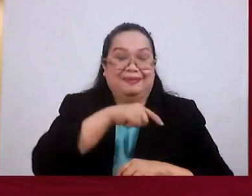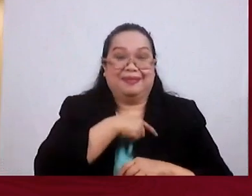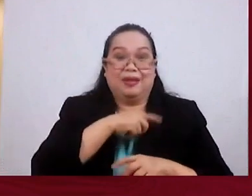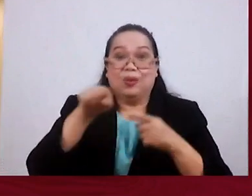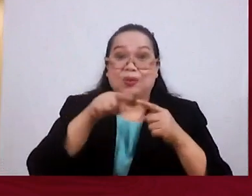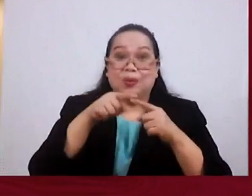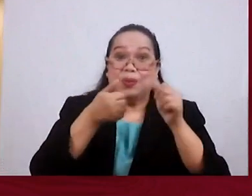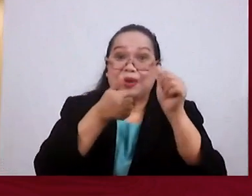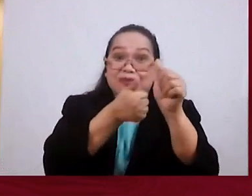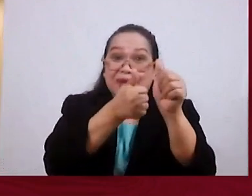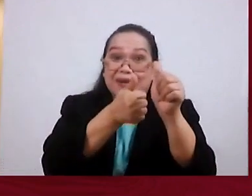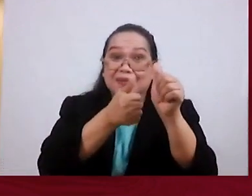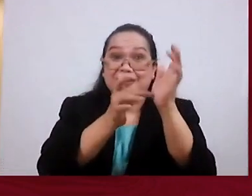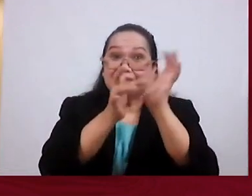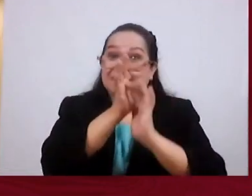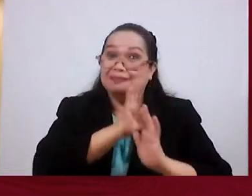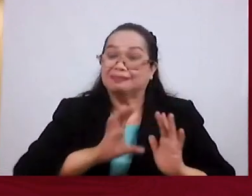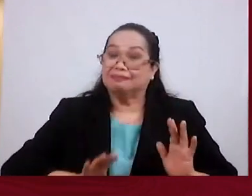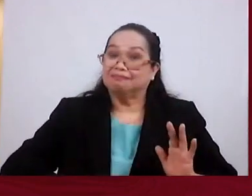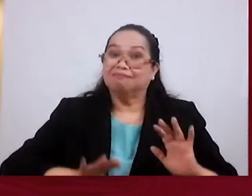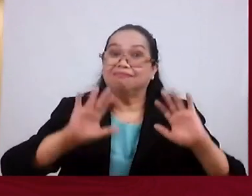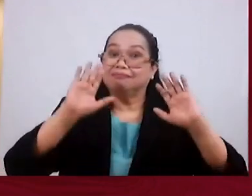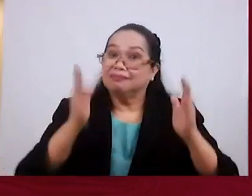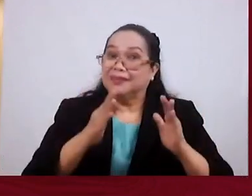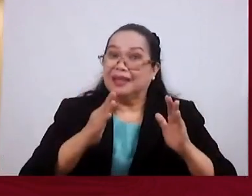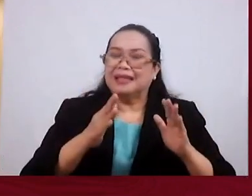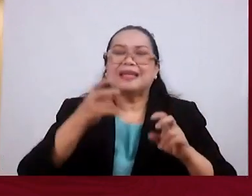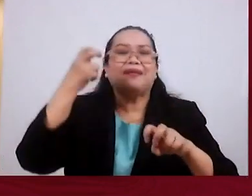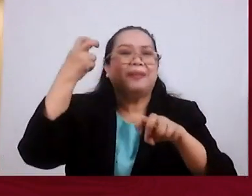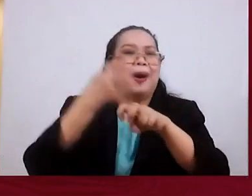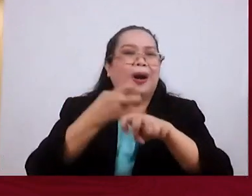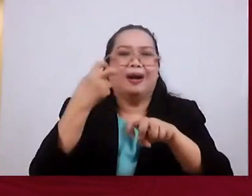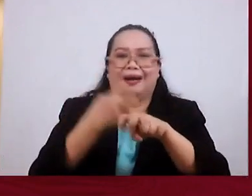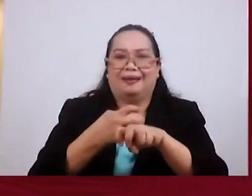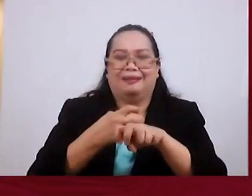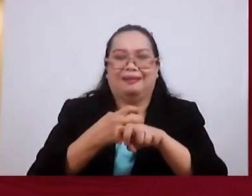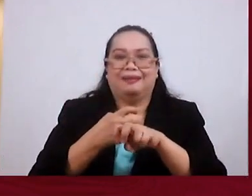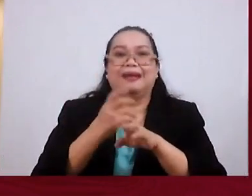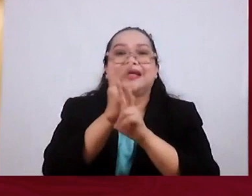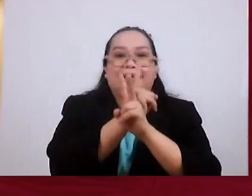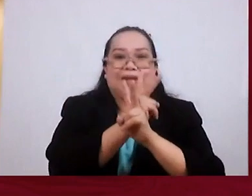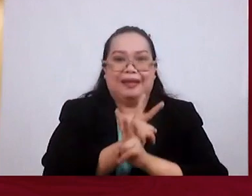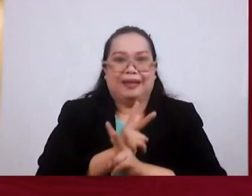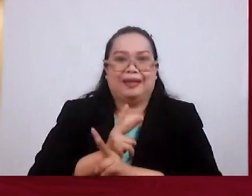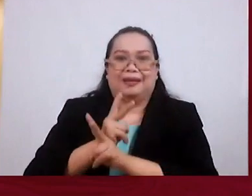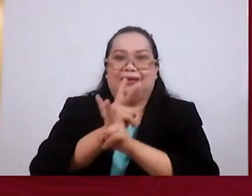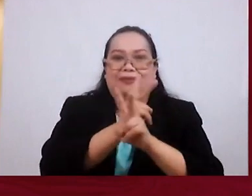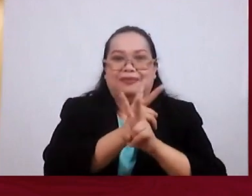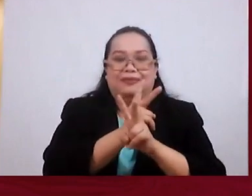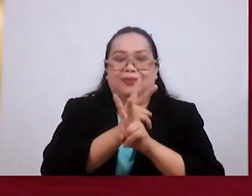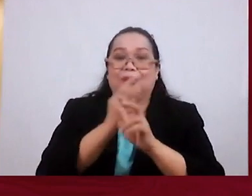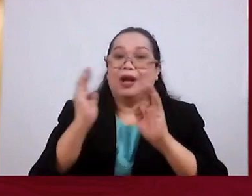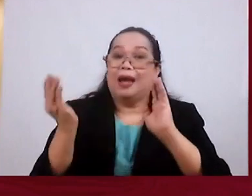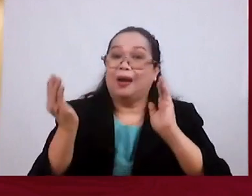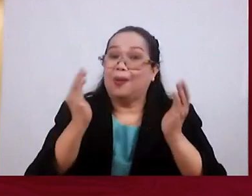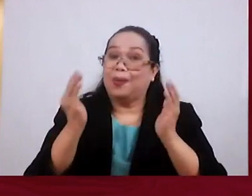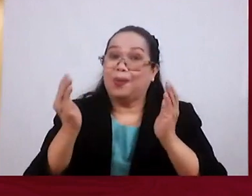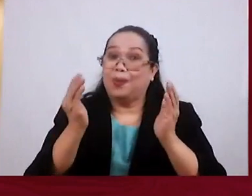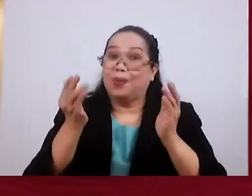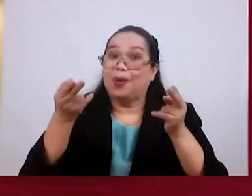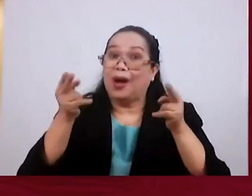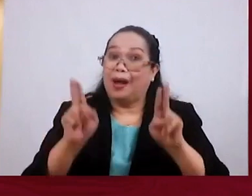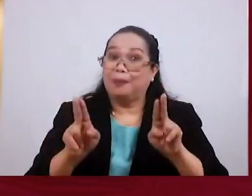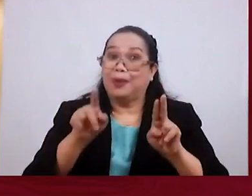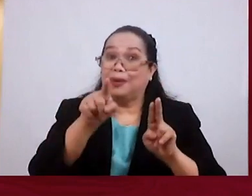When Following Christ Seems Too Hard Beware The Consequences Of